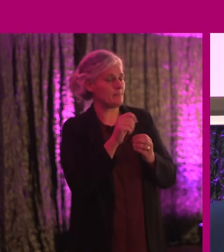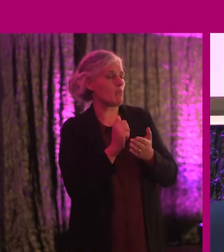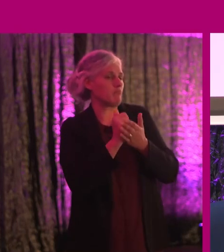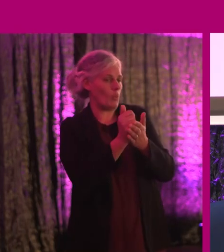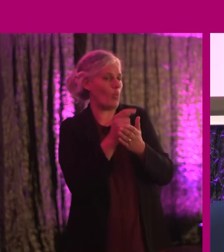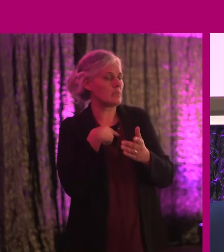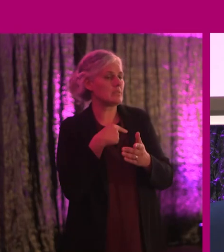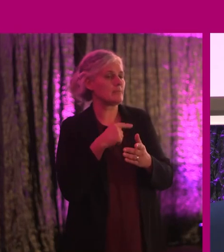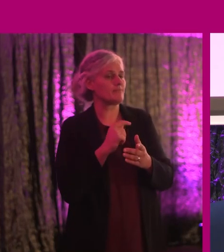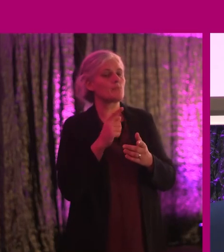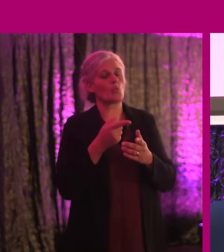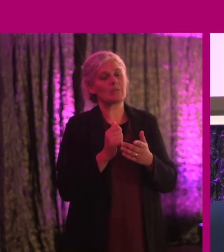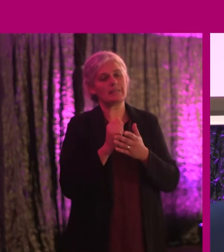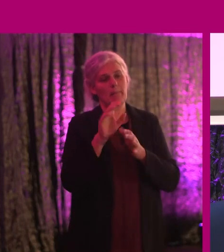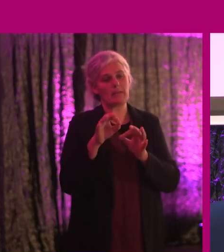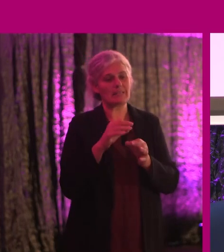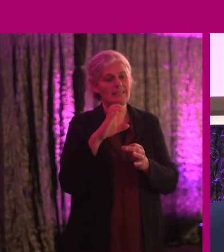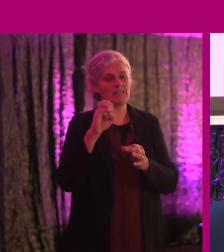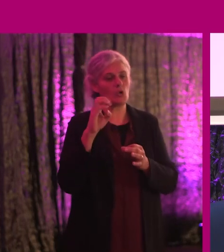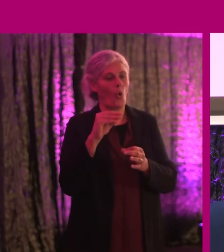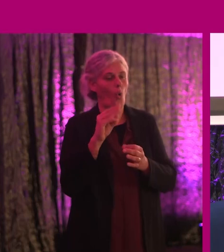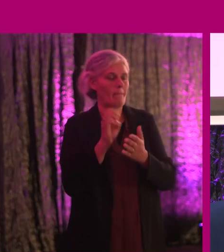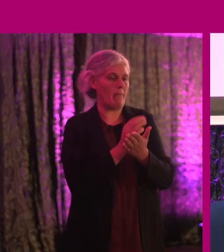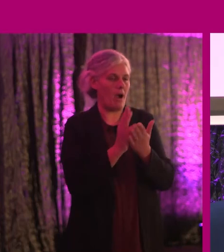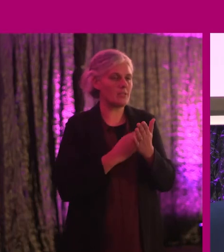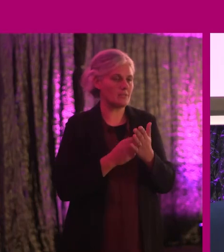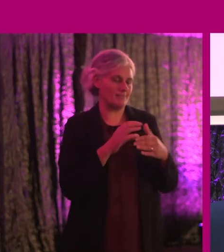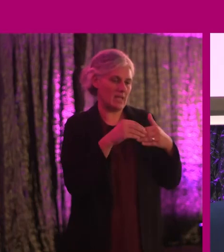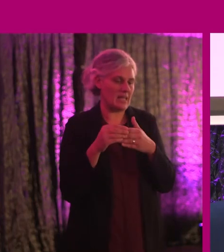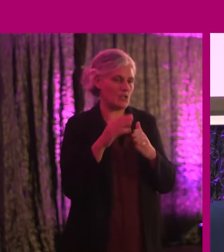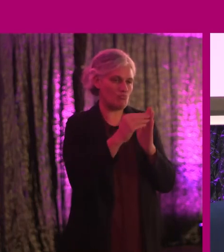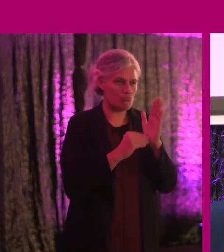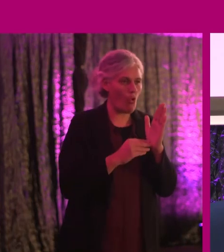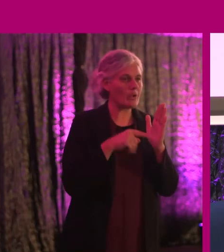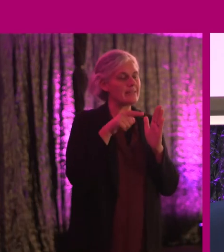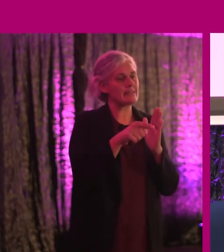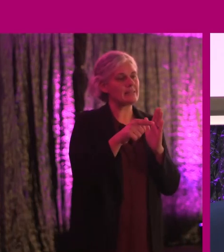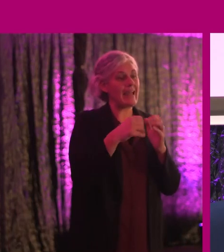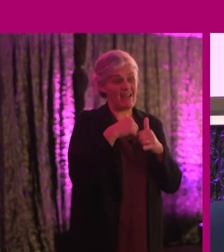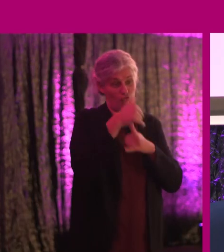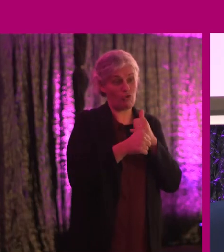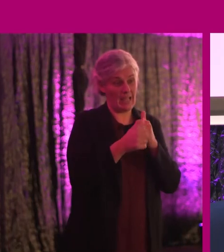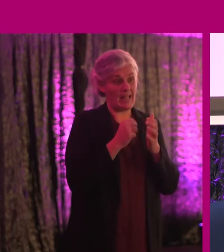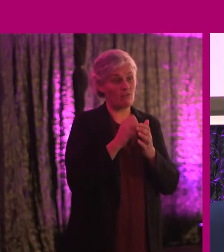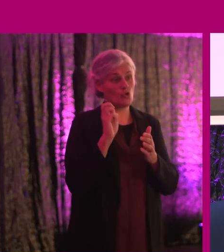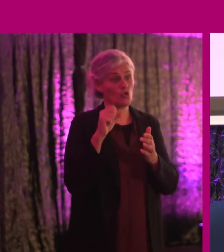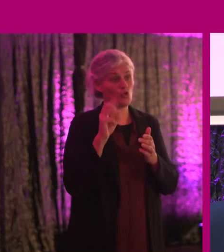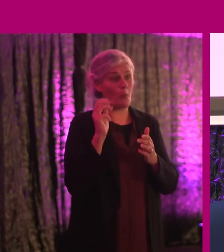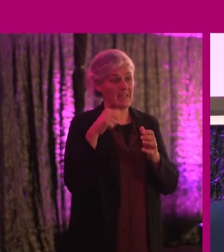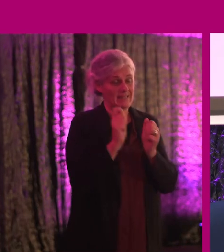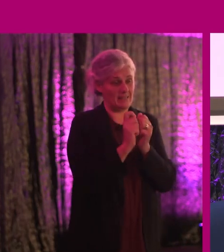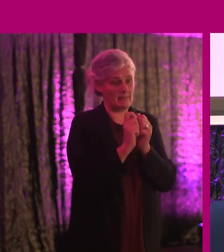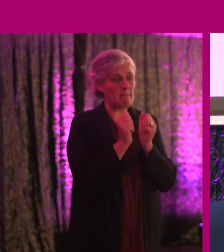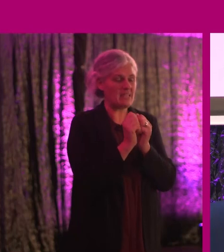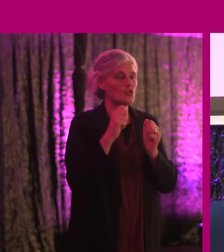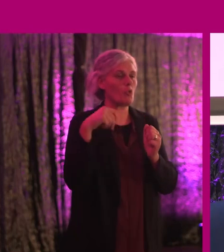insisted the CEO signed to become part of the program. And we had the Ability Awards Summit every year. And I got phone calls from some